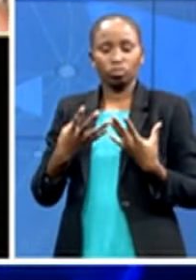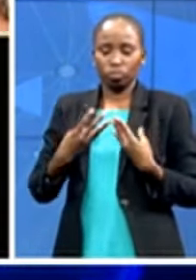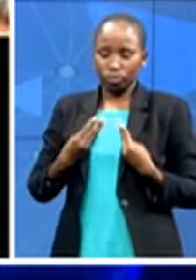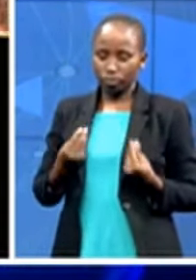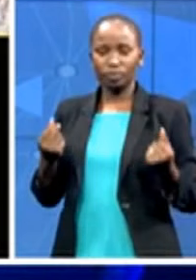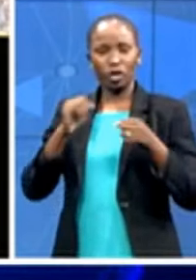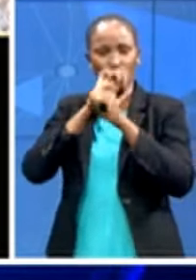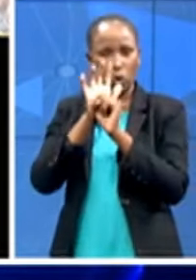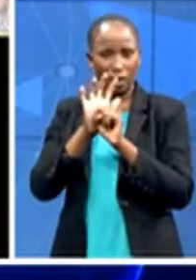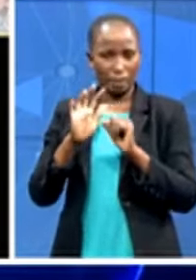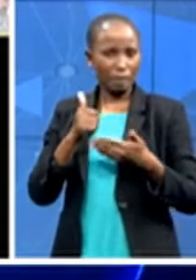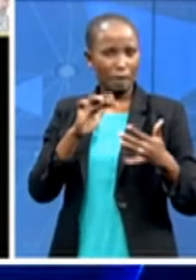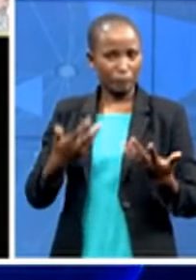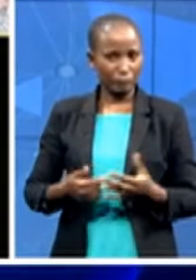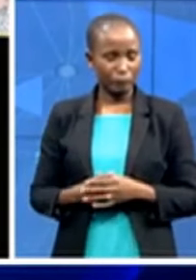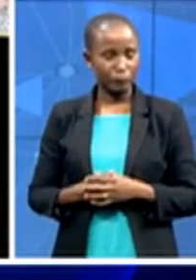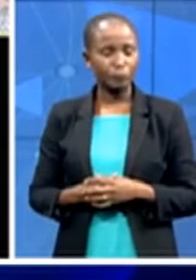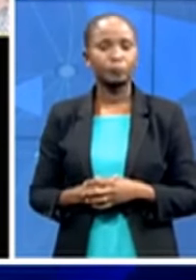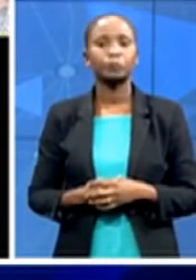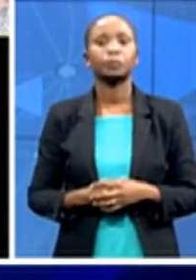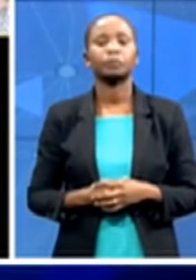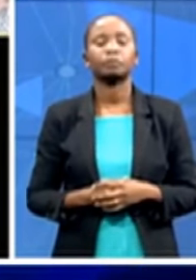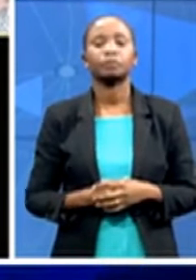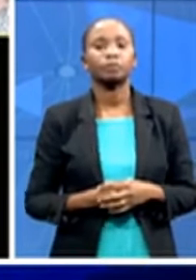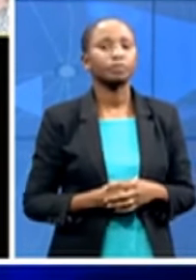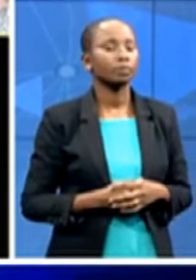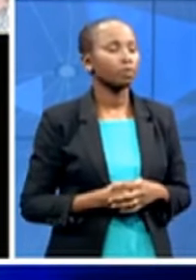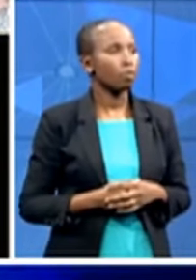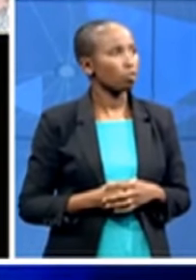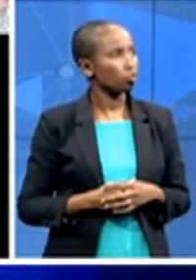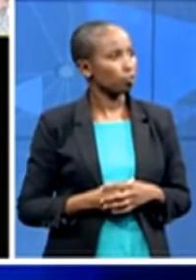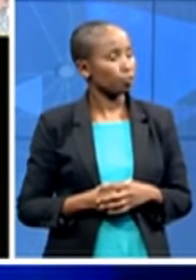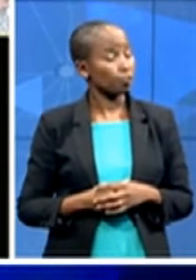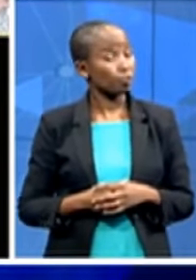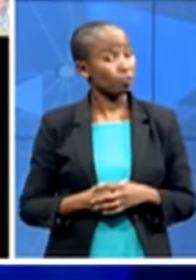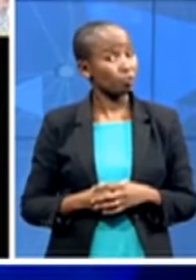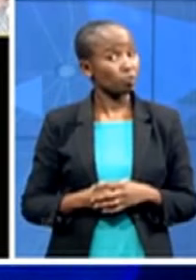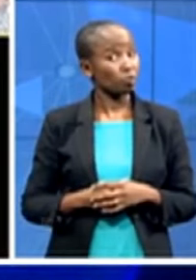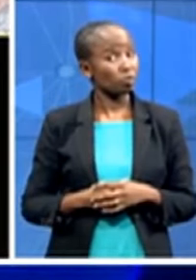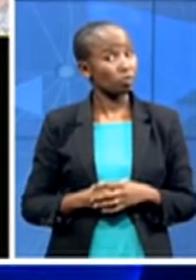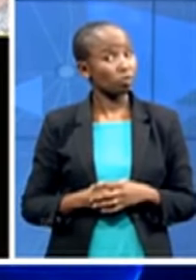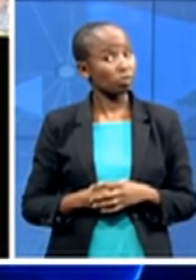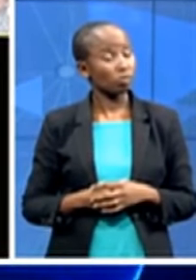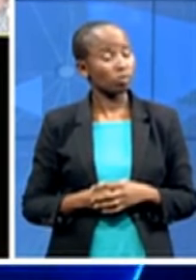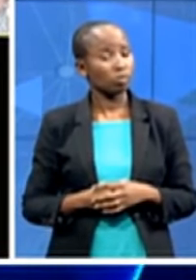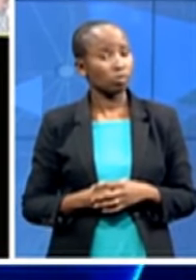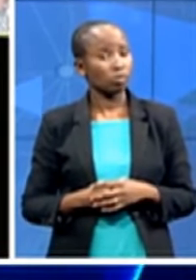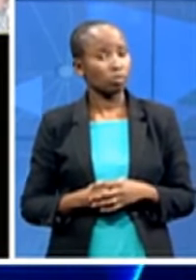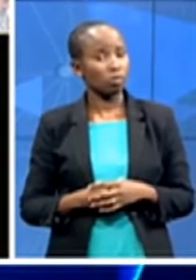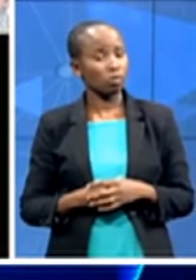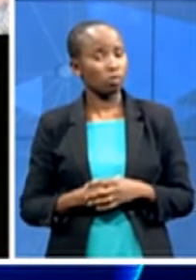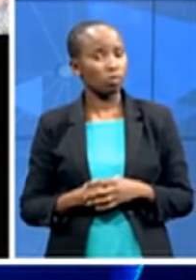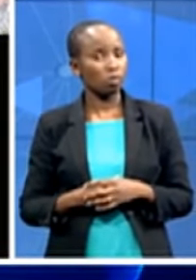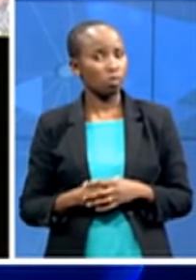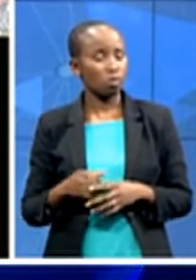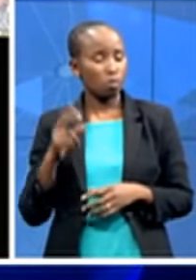just to elaborate for us work you've been athletes um the assistant position so there's been sort of a medical flight of